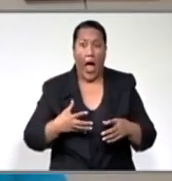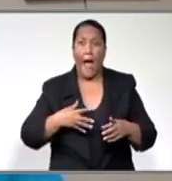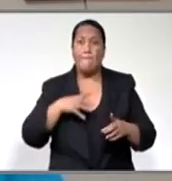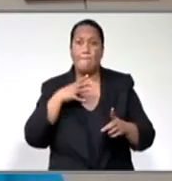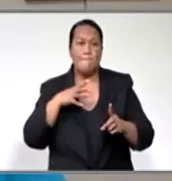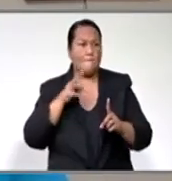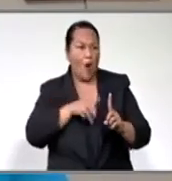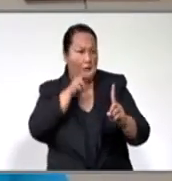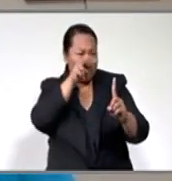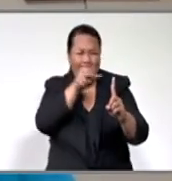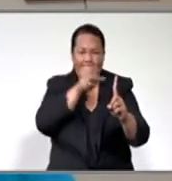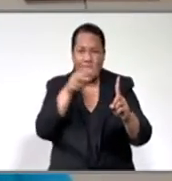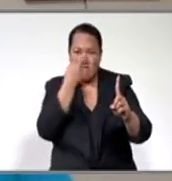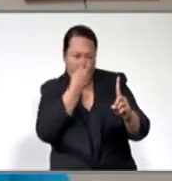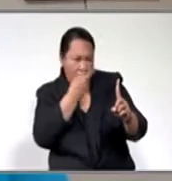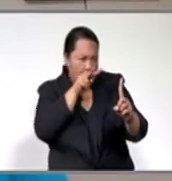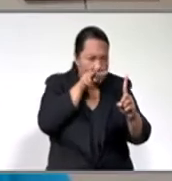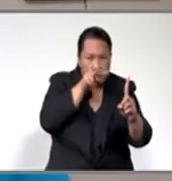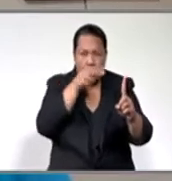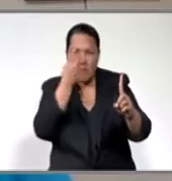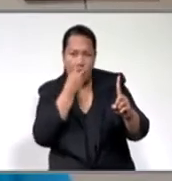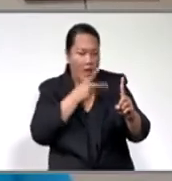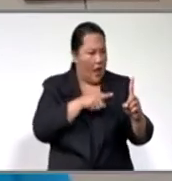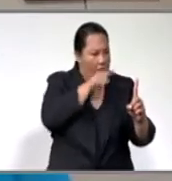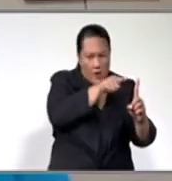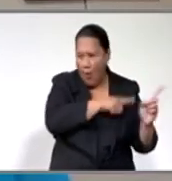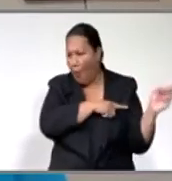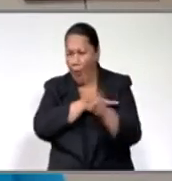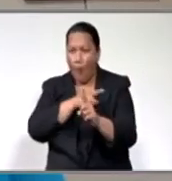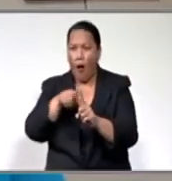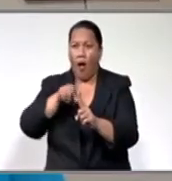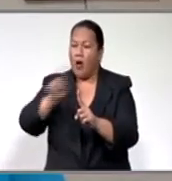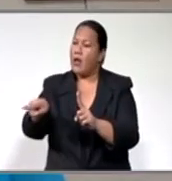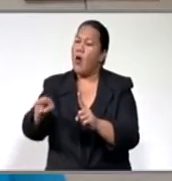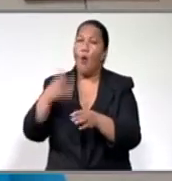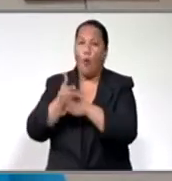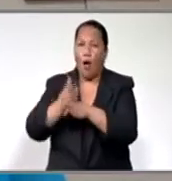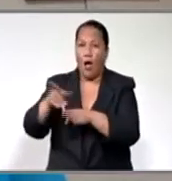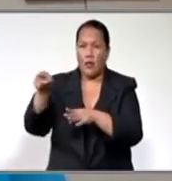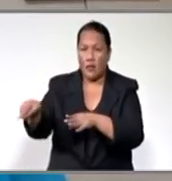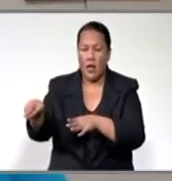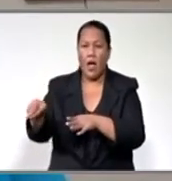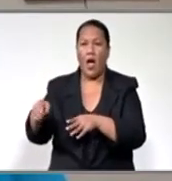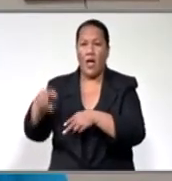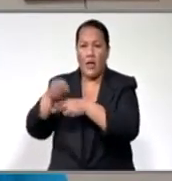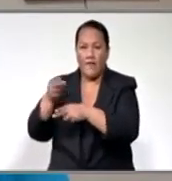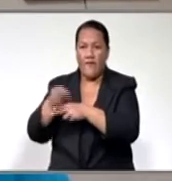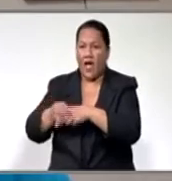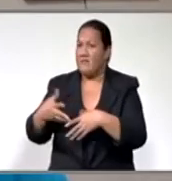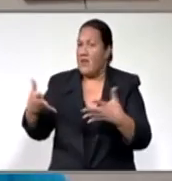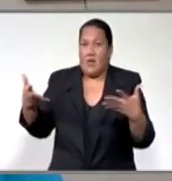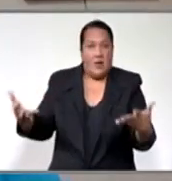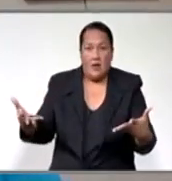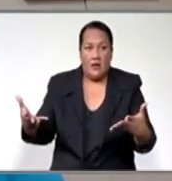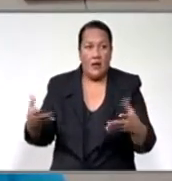a slave, you know, getting her to work on the plantation while he is timing her and really that kind of control. It takes a lot